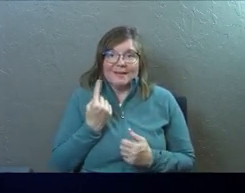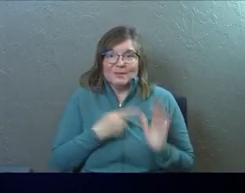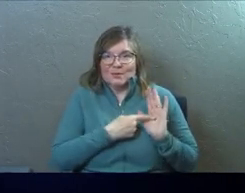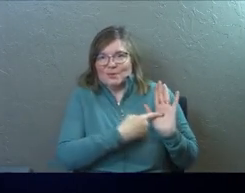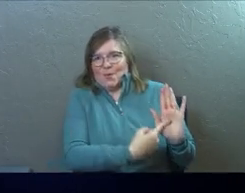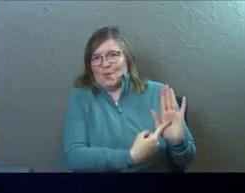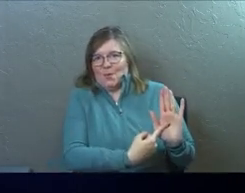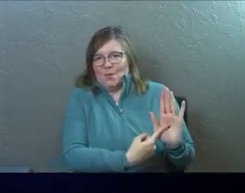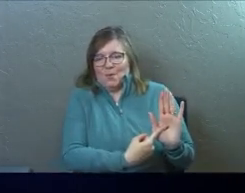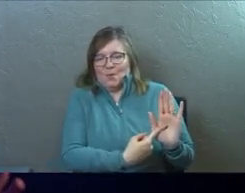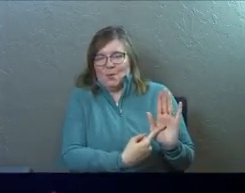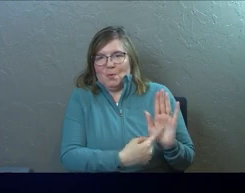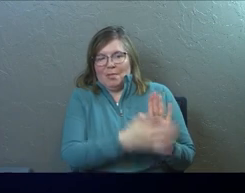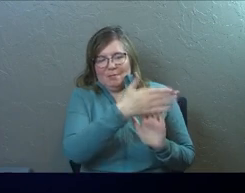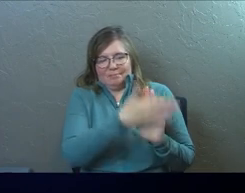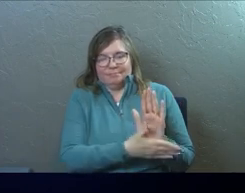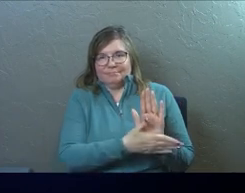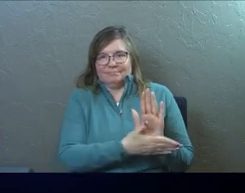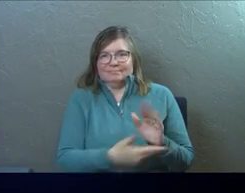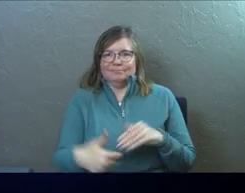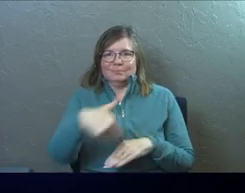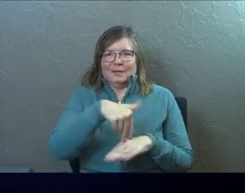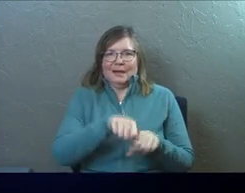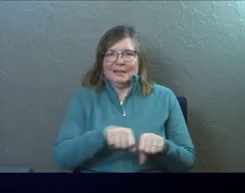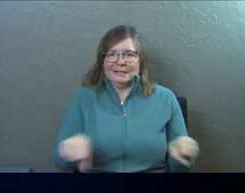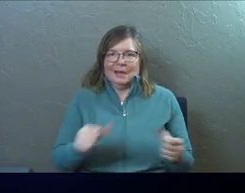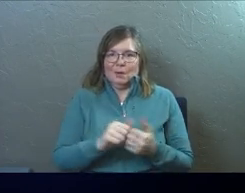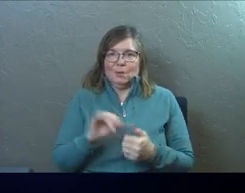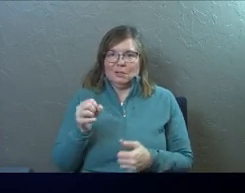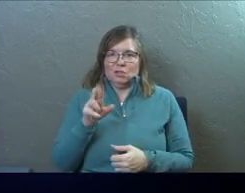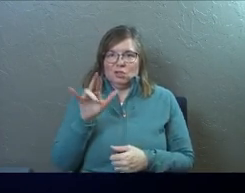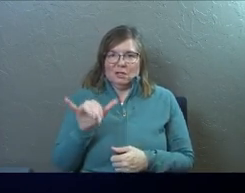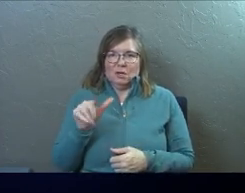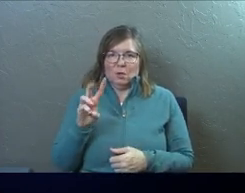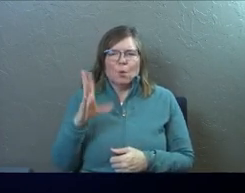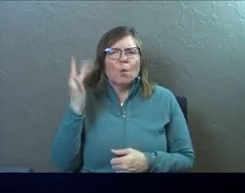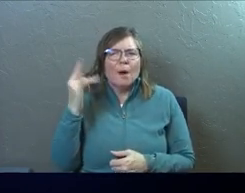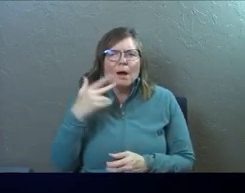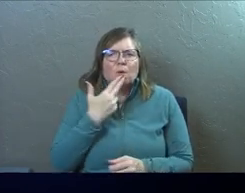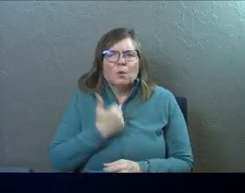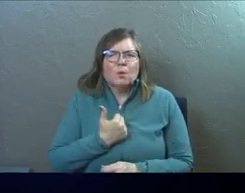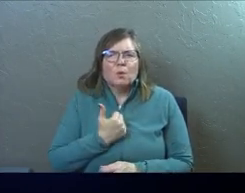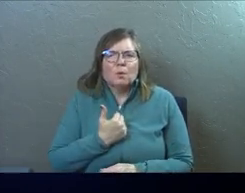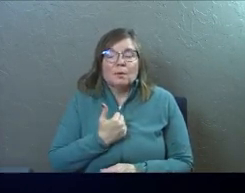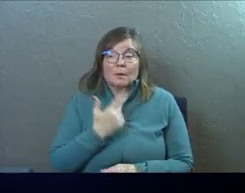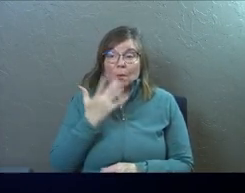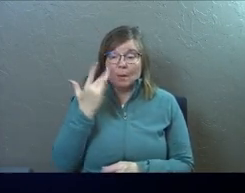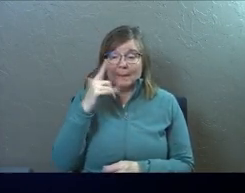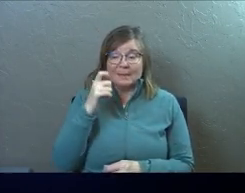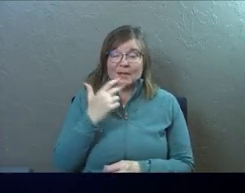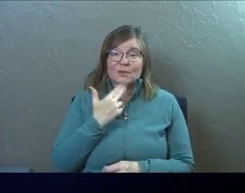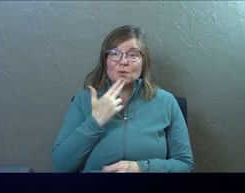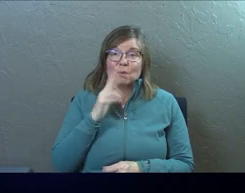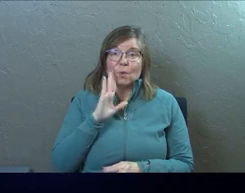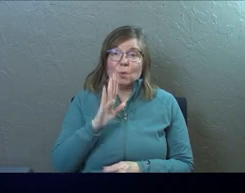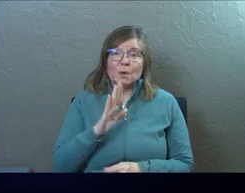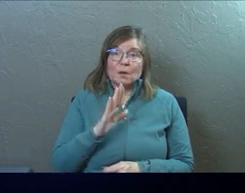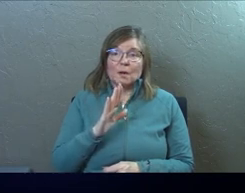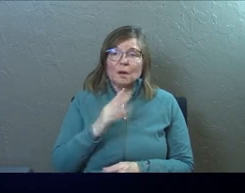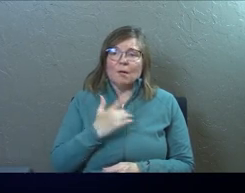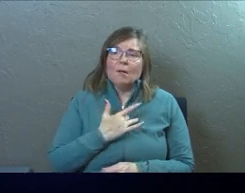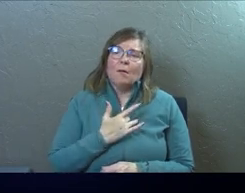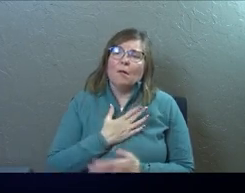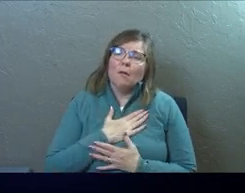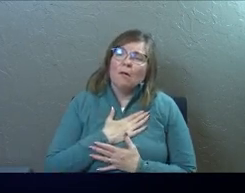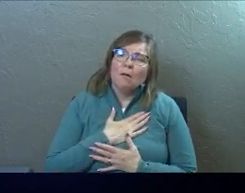and put him on the stage with Jerry Lewis. Why? Because the cute ones are the ones that are going to stir